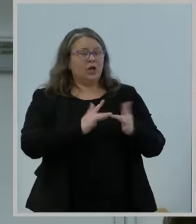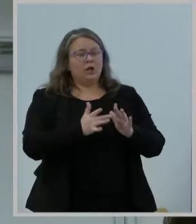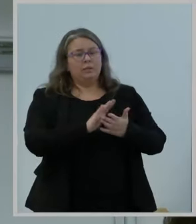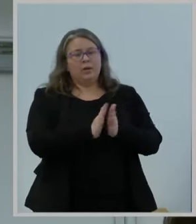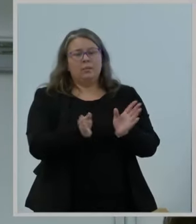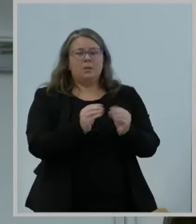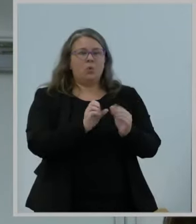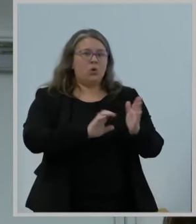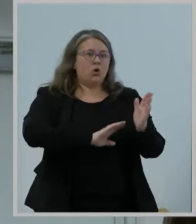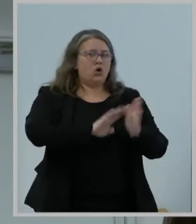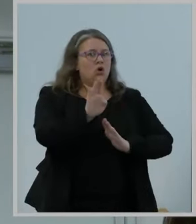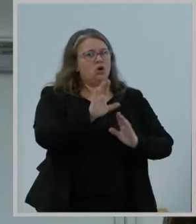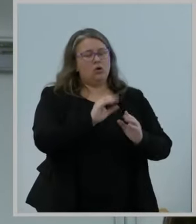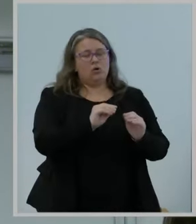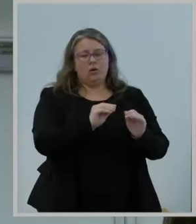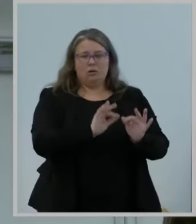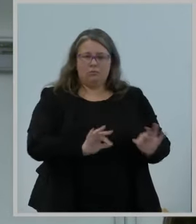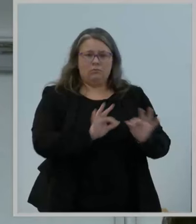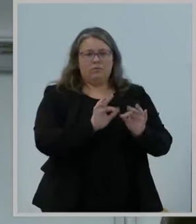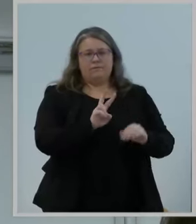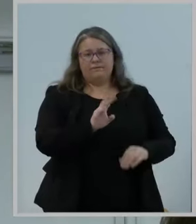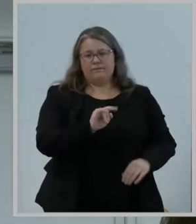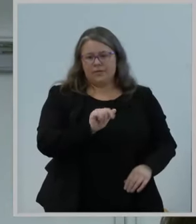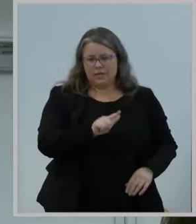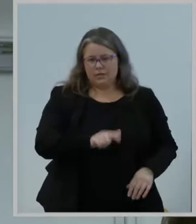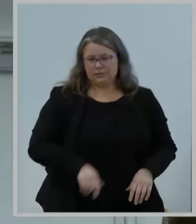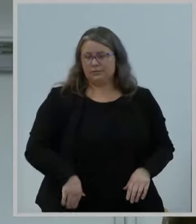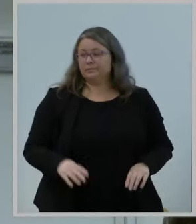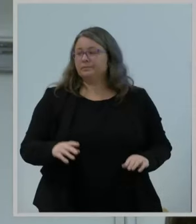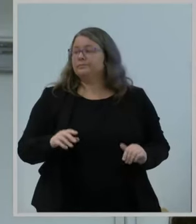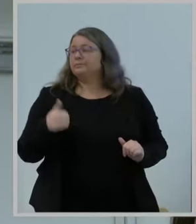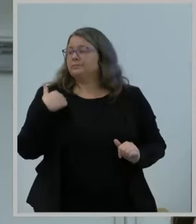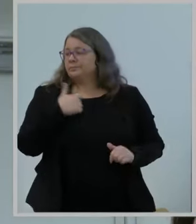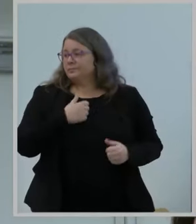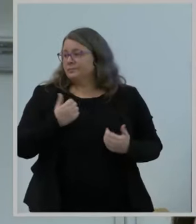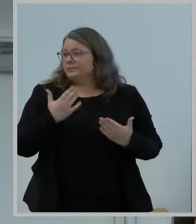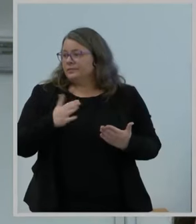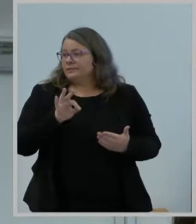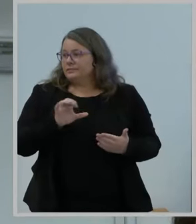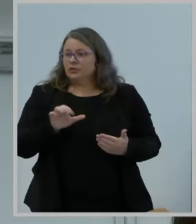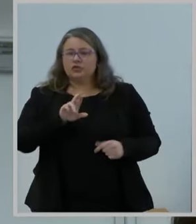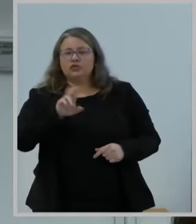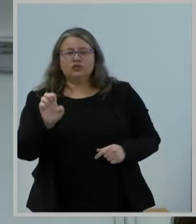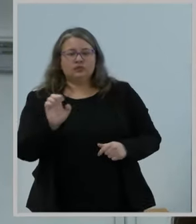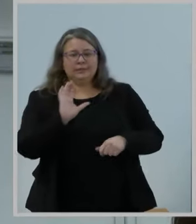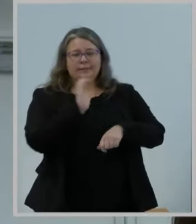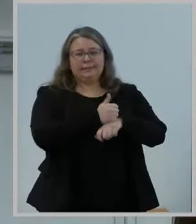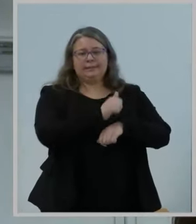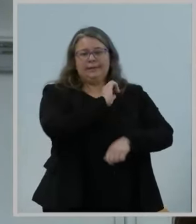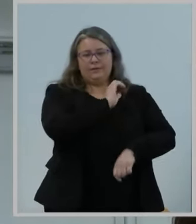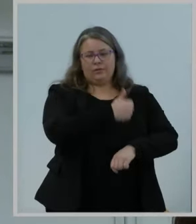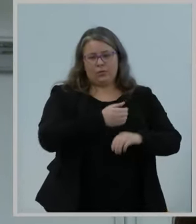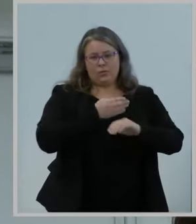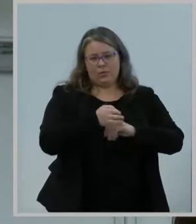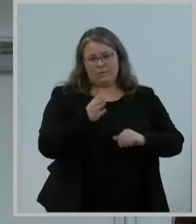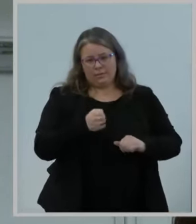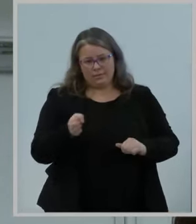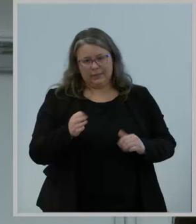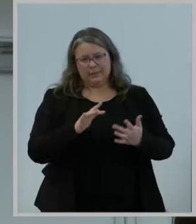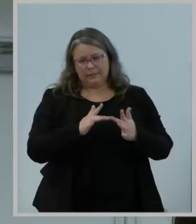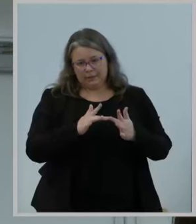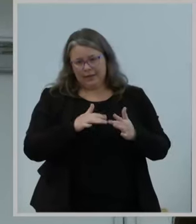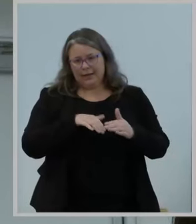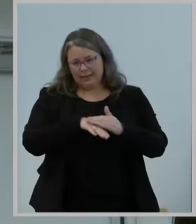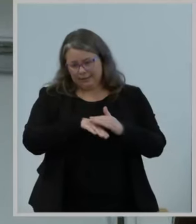before you proposes to reinstate the Commission's authority over broadband Internet access service, providing the Commission with authority necessary to fulfill its